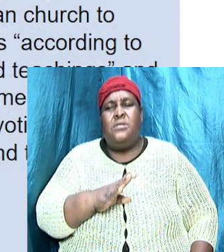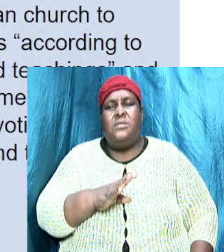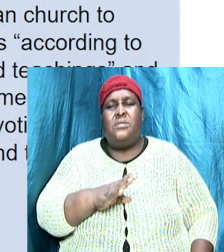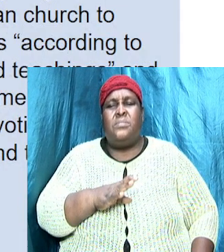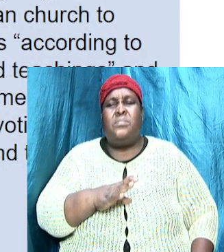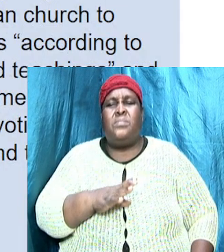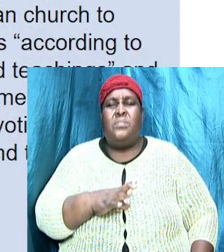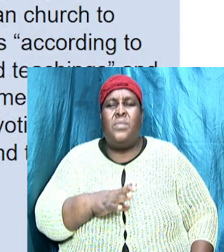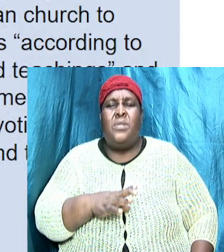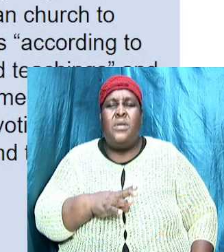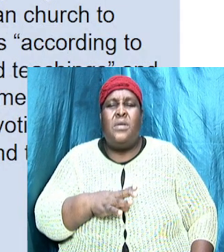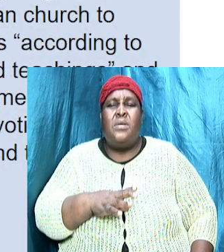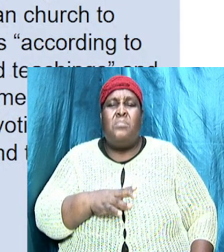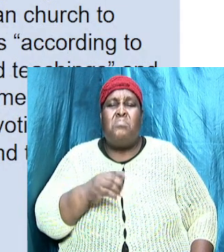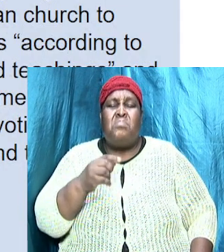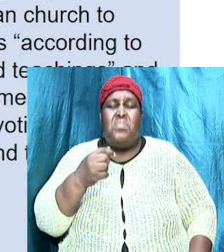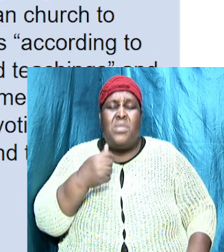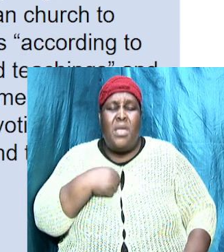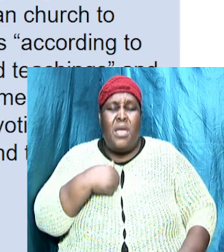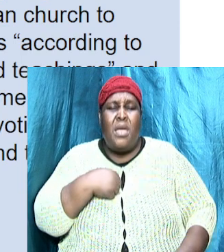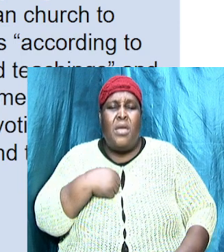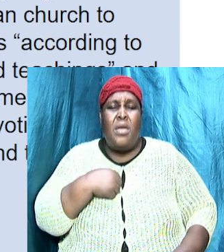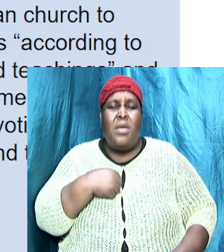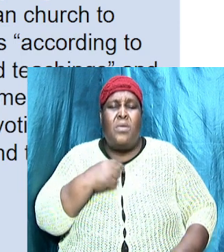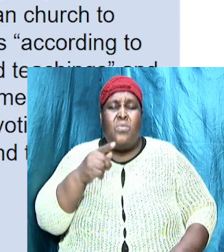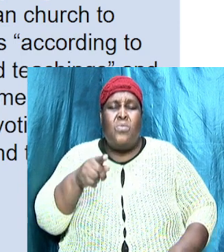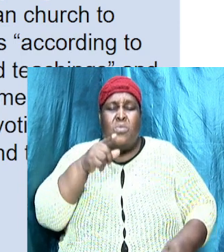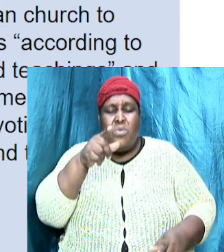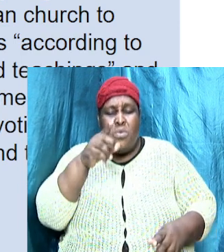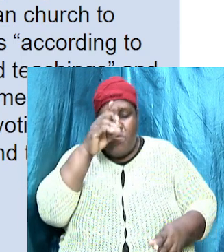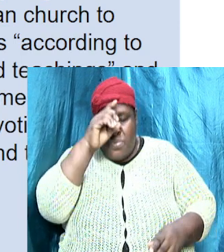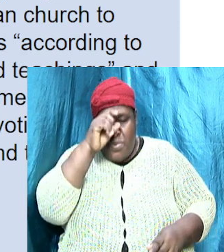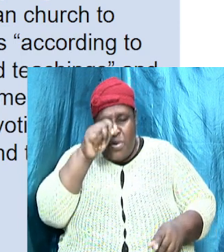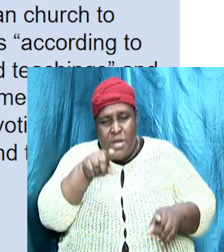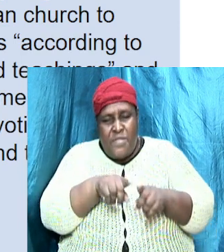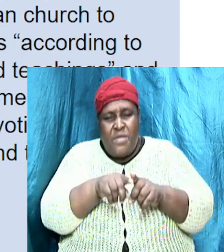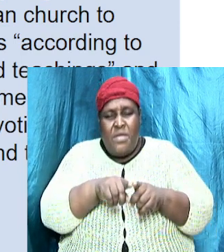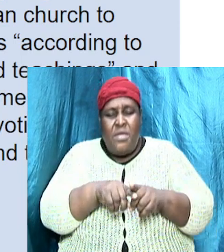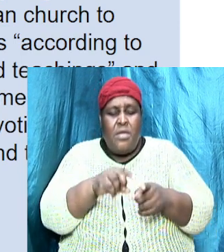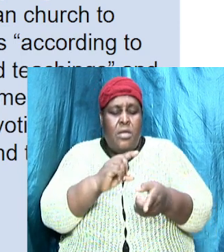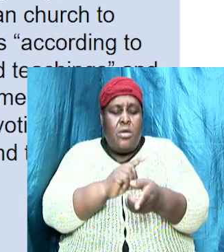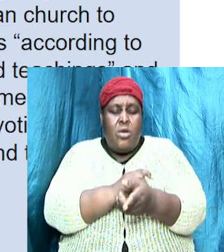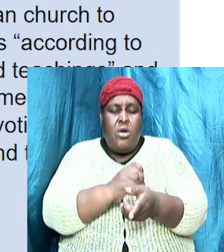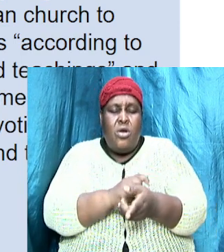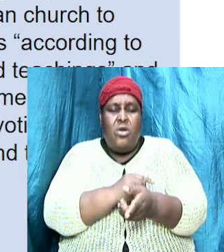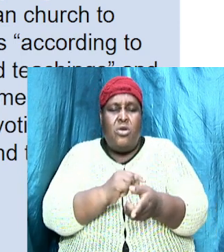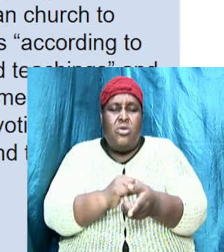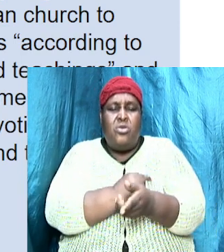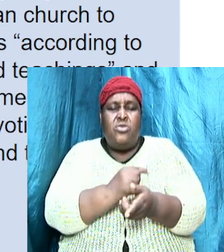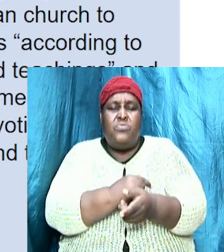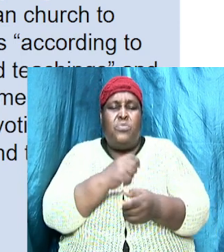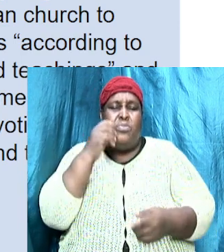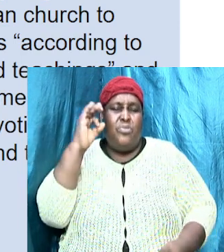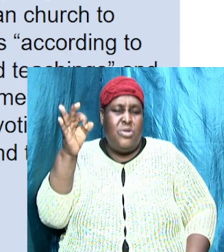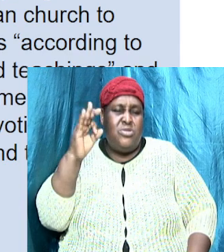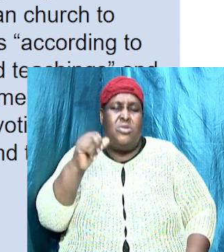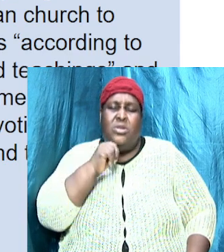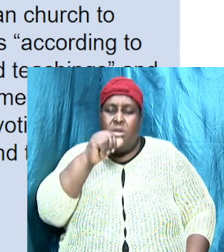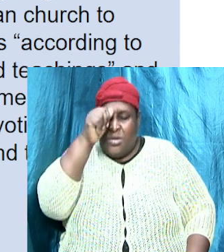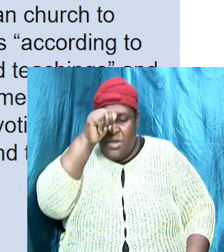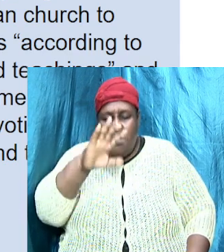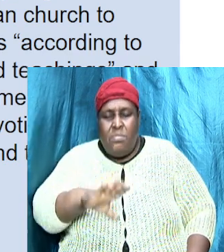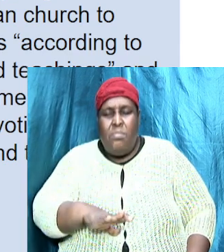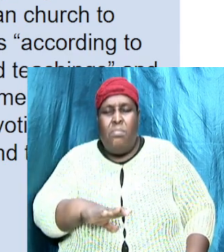11 to 12. For I would have you know, brothers, that the gospel that was preached by me is not man's gospel.